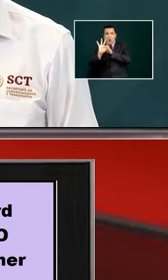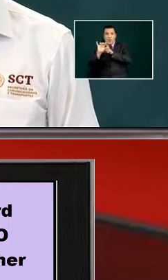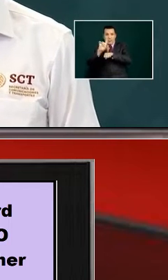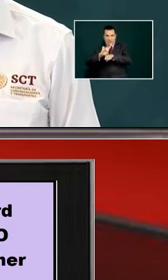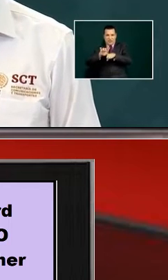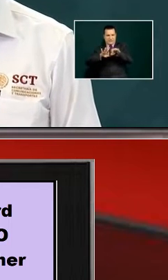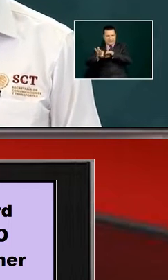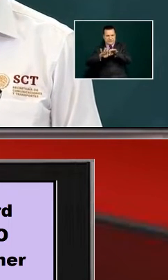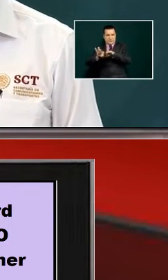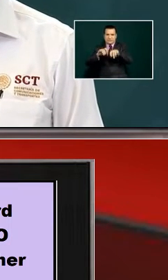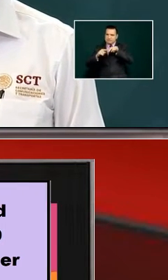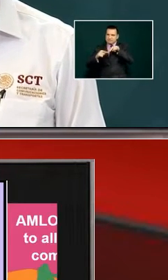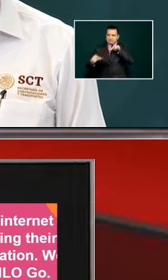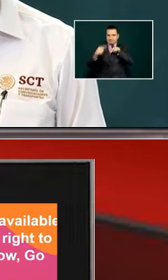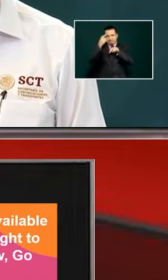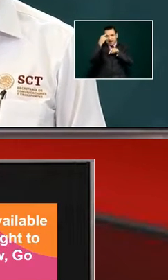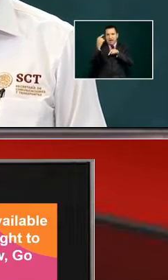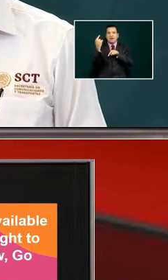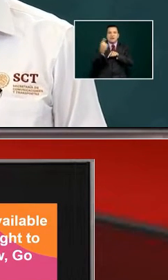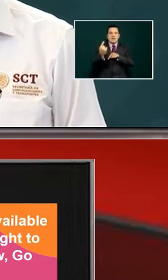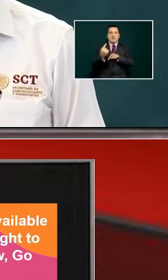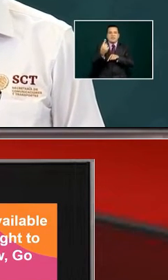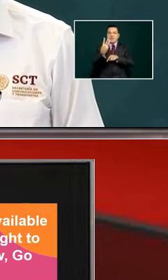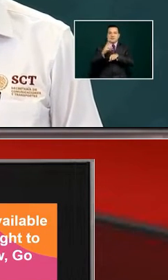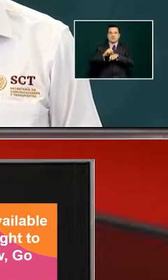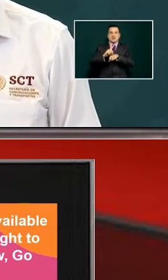and we've had 30 days of work